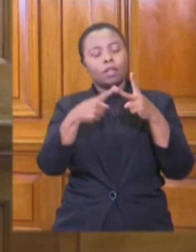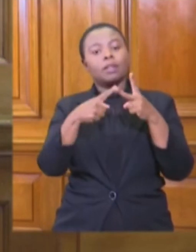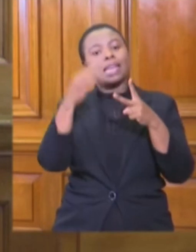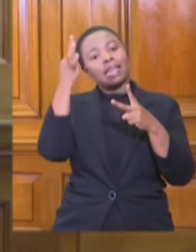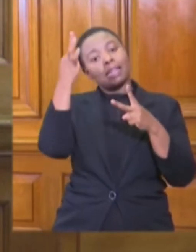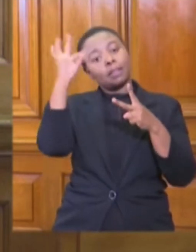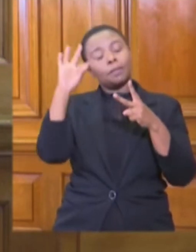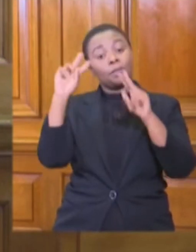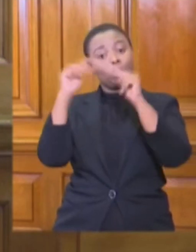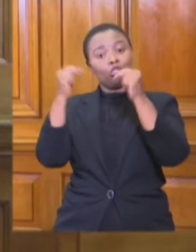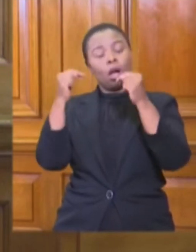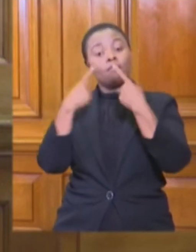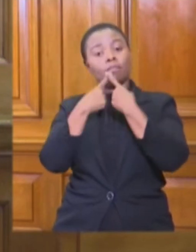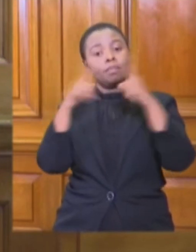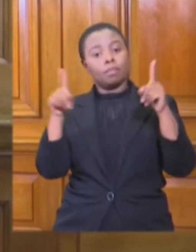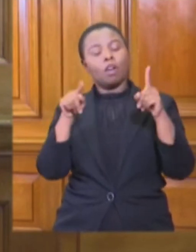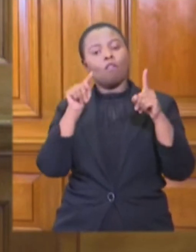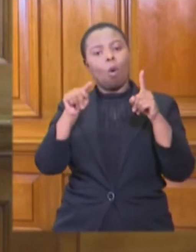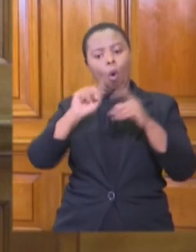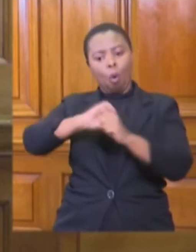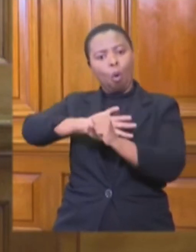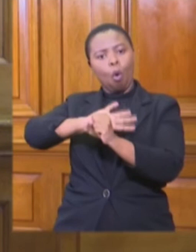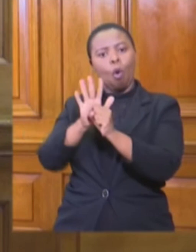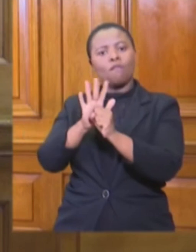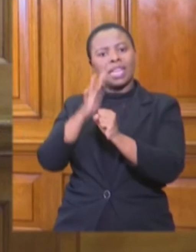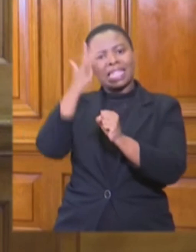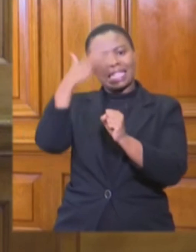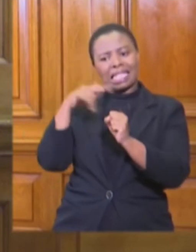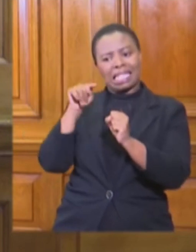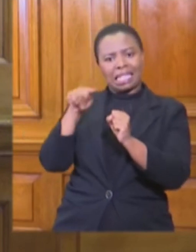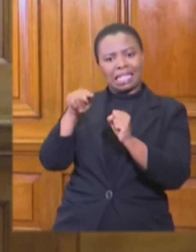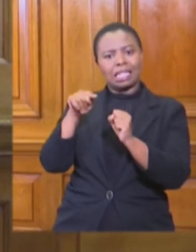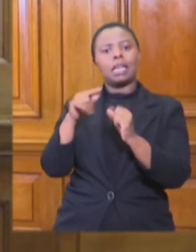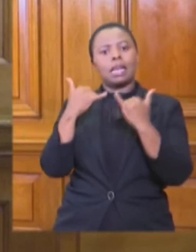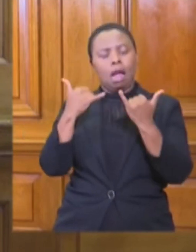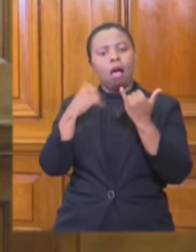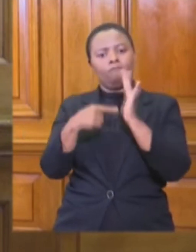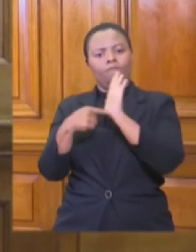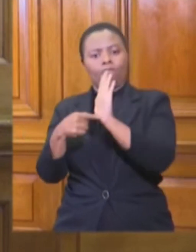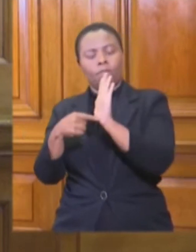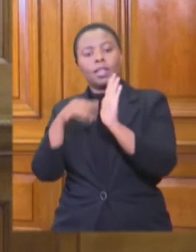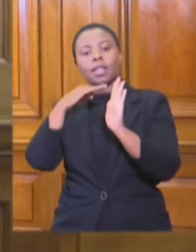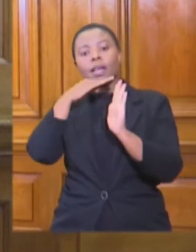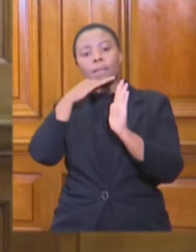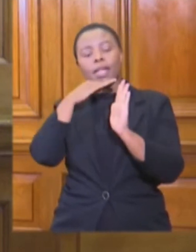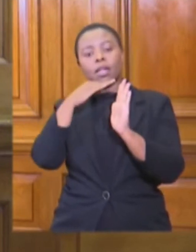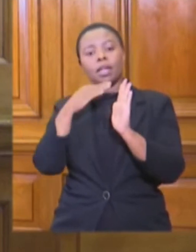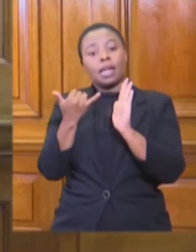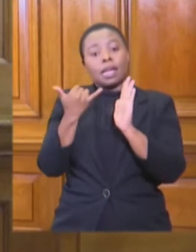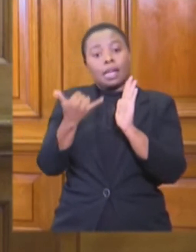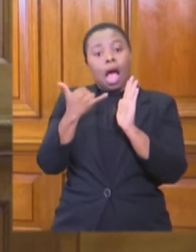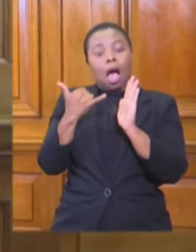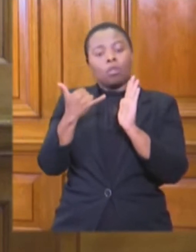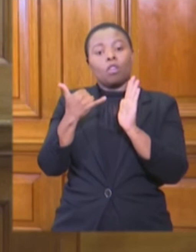of disaster in response to COVID-19 are repealed, meaning done away with with